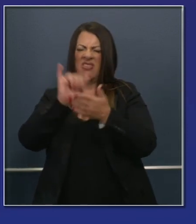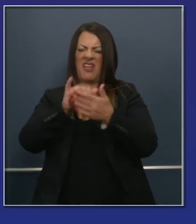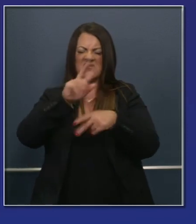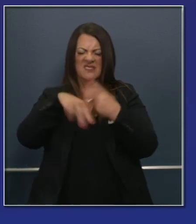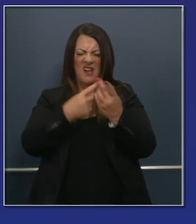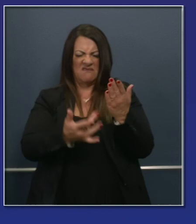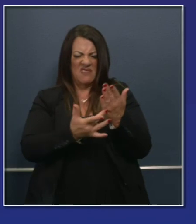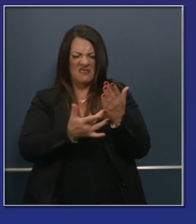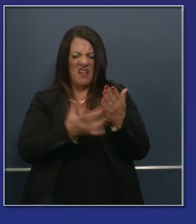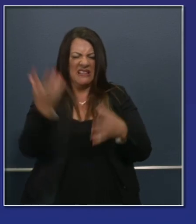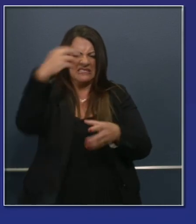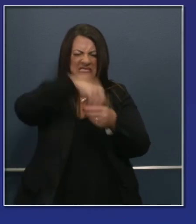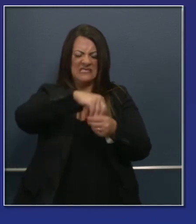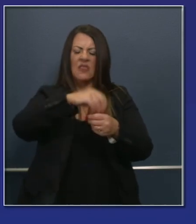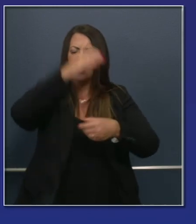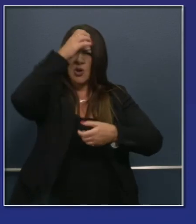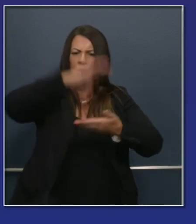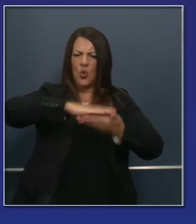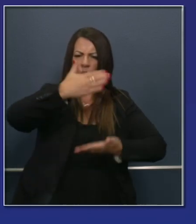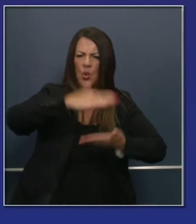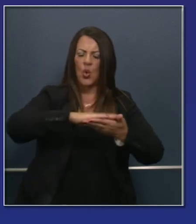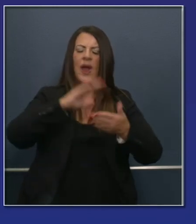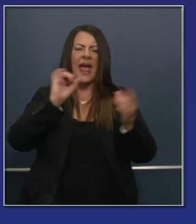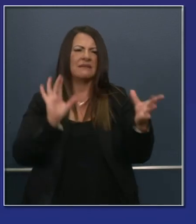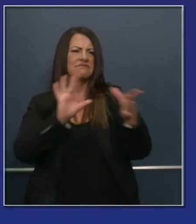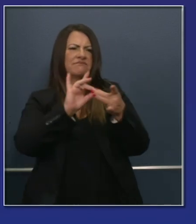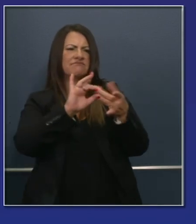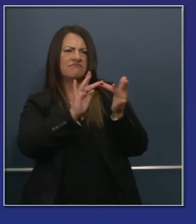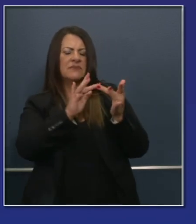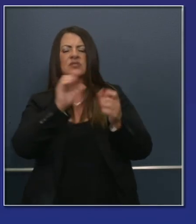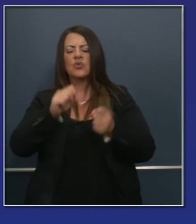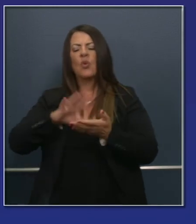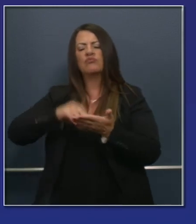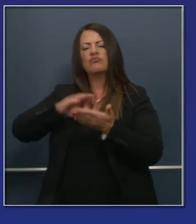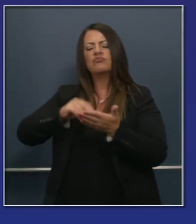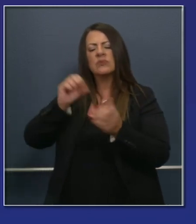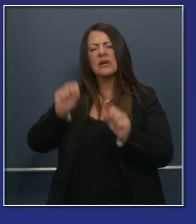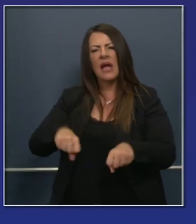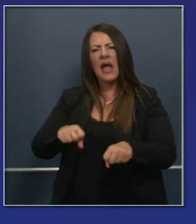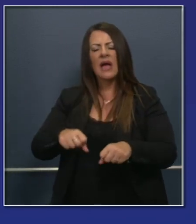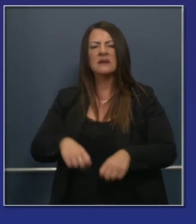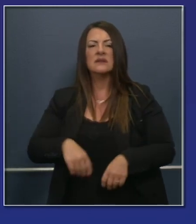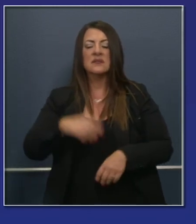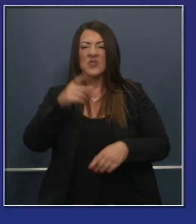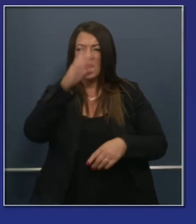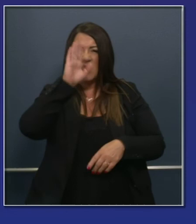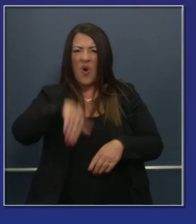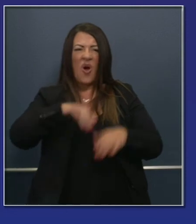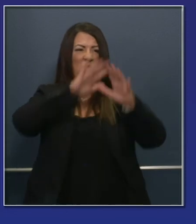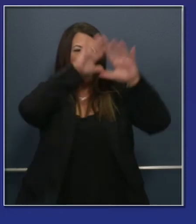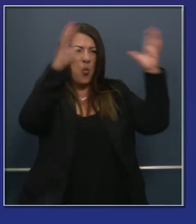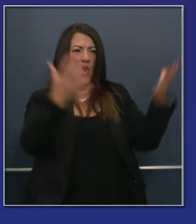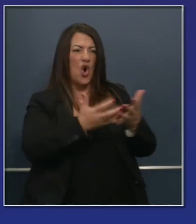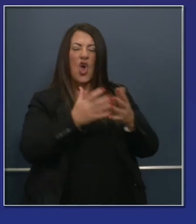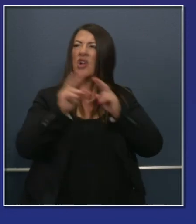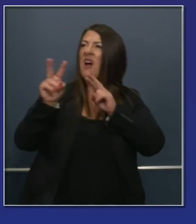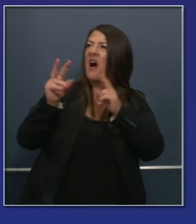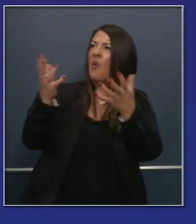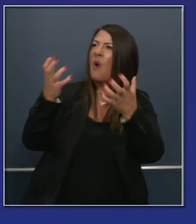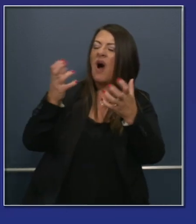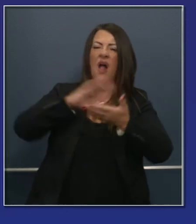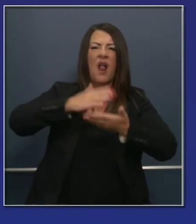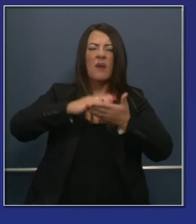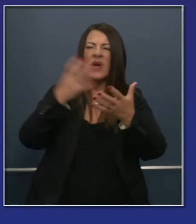governor has pointed out, there is a run on supply worldwide. There just aren't enough computing devices, but Apple and T-Mobile have